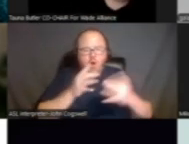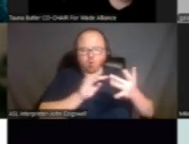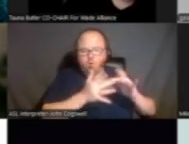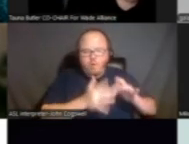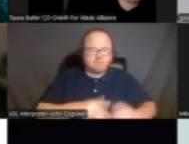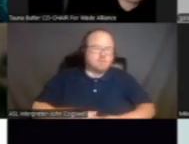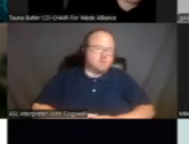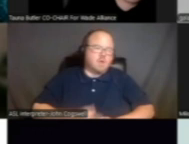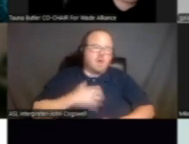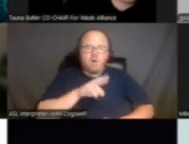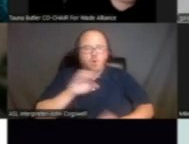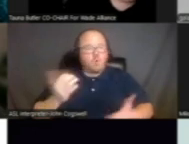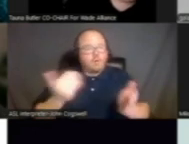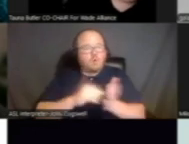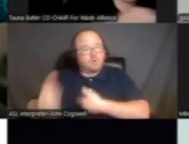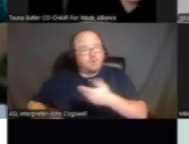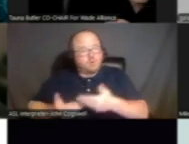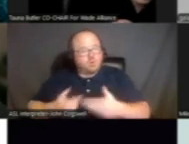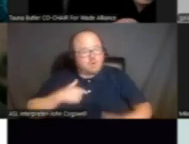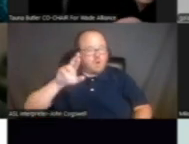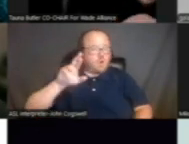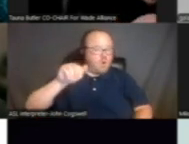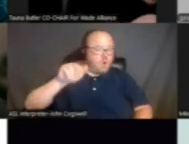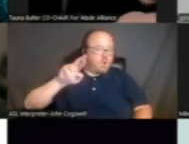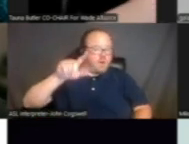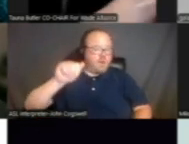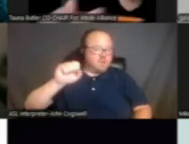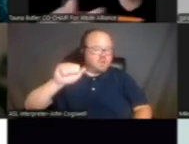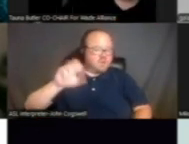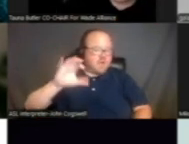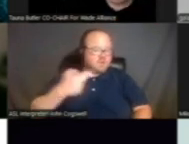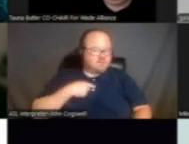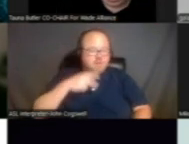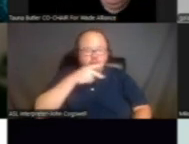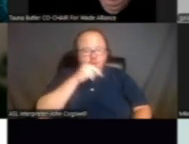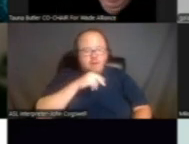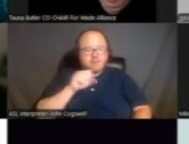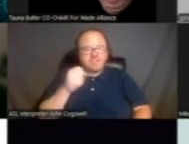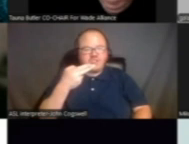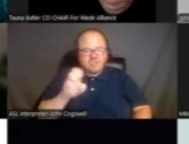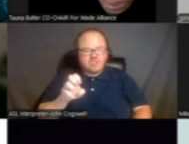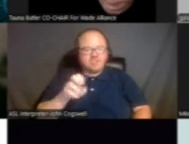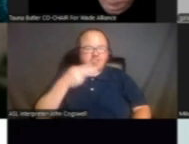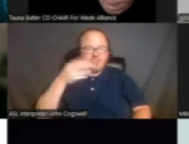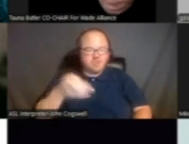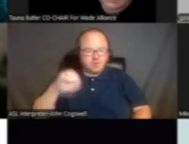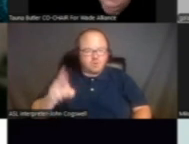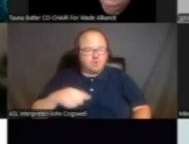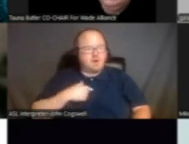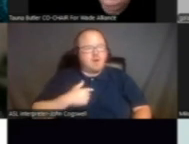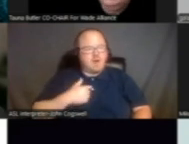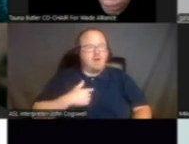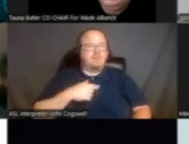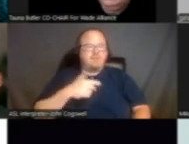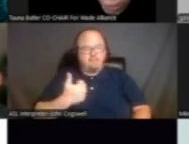Allow me to reintroduce myself. My name is Aurelia Sanchez. My pronouns are she, her, and I am a peer self-advocacy coordinator with